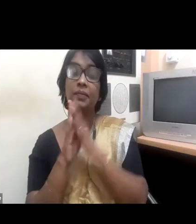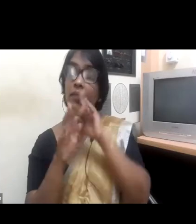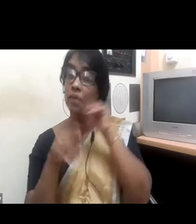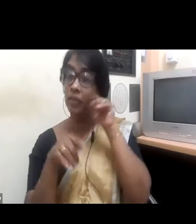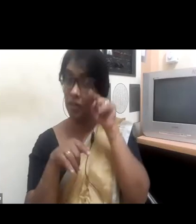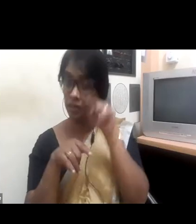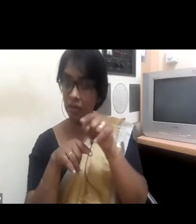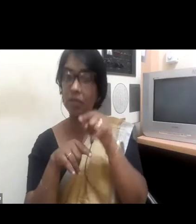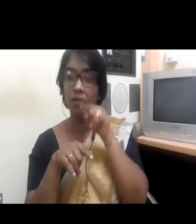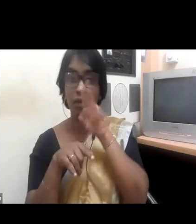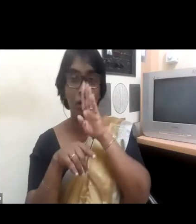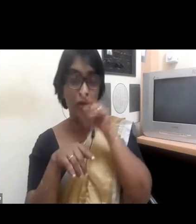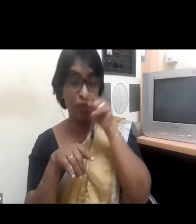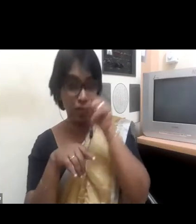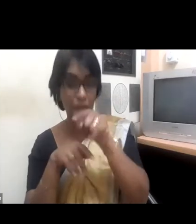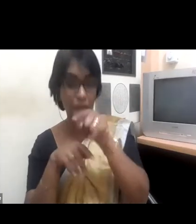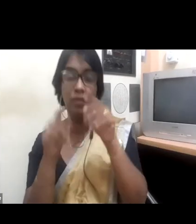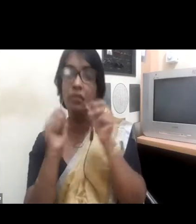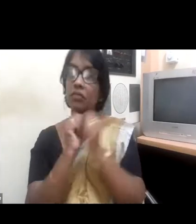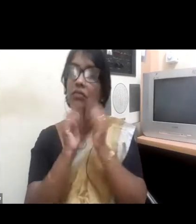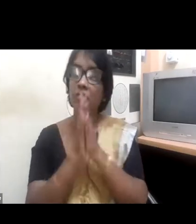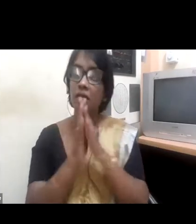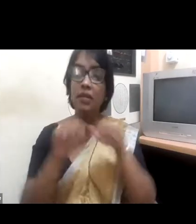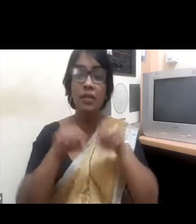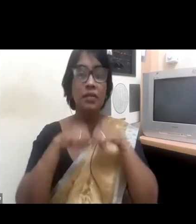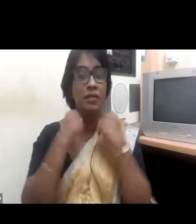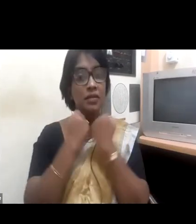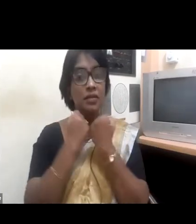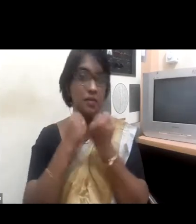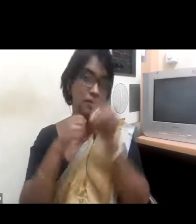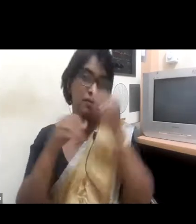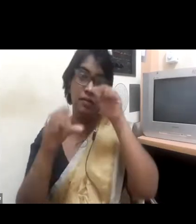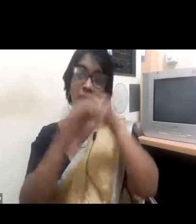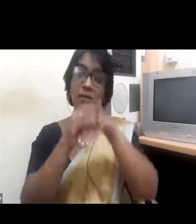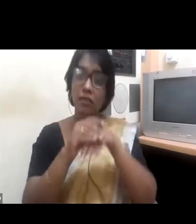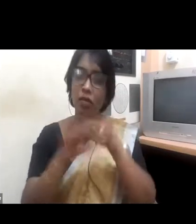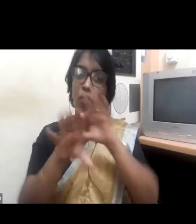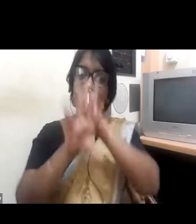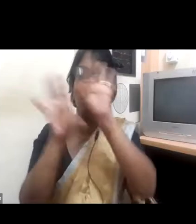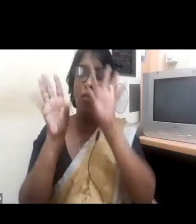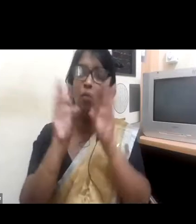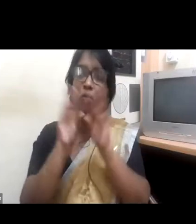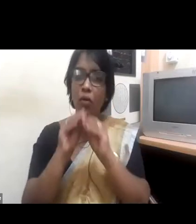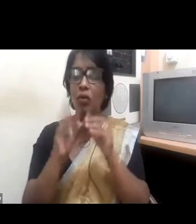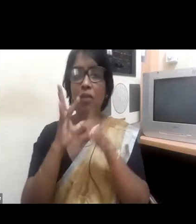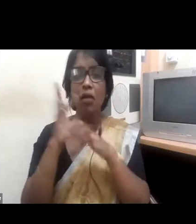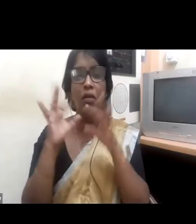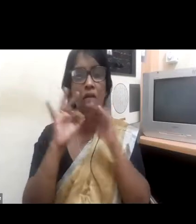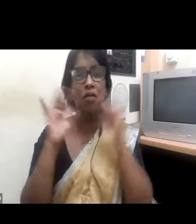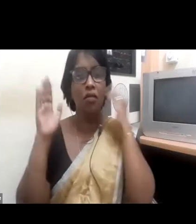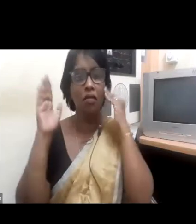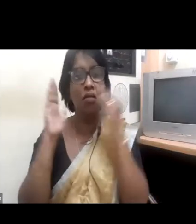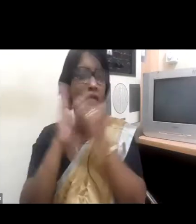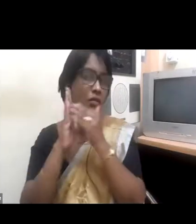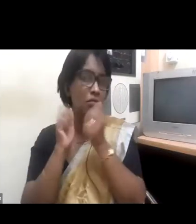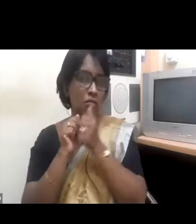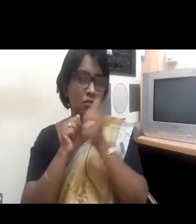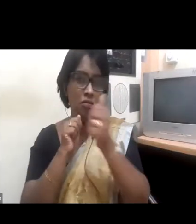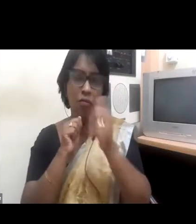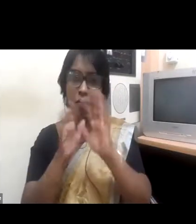your organization to achieve a common goal or the objective before your own interest or personal